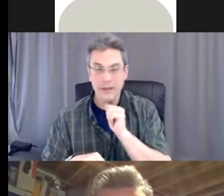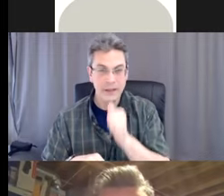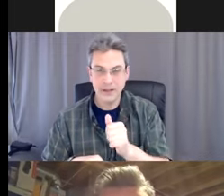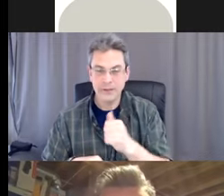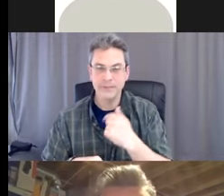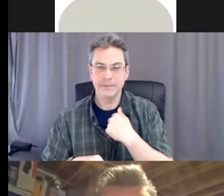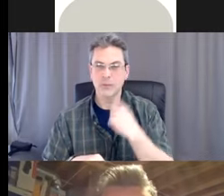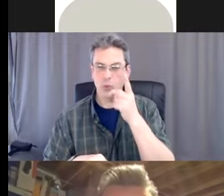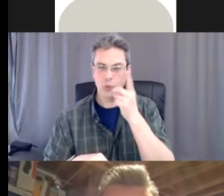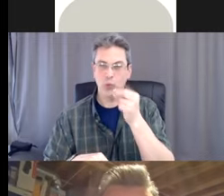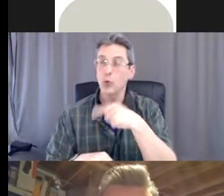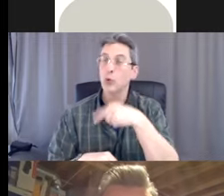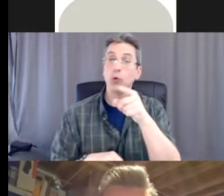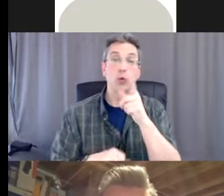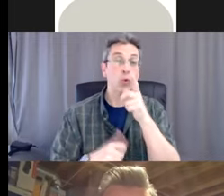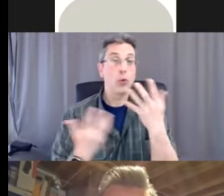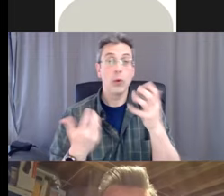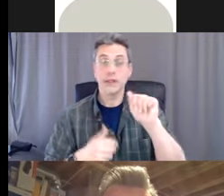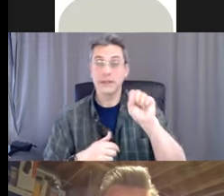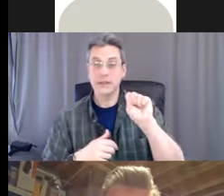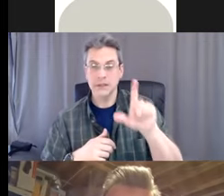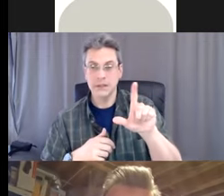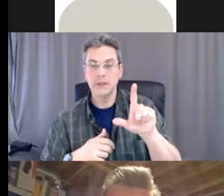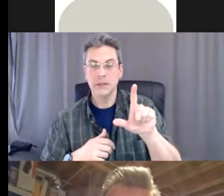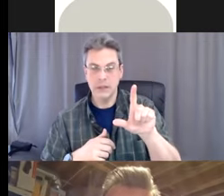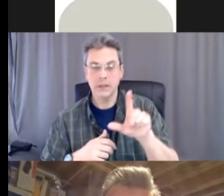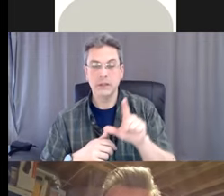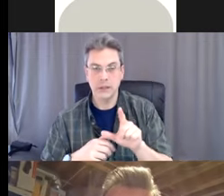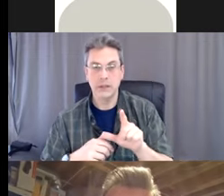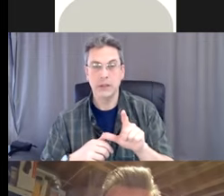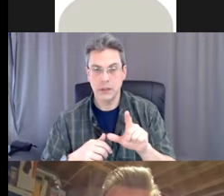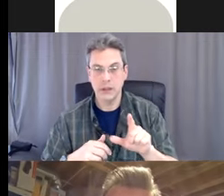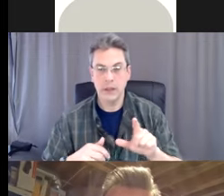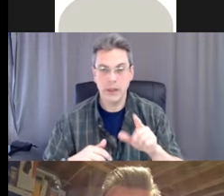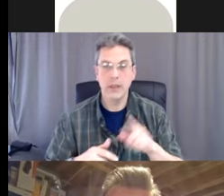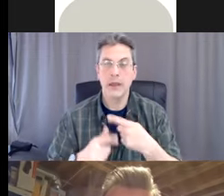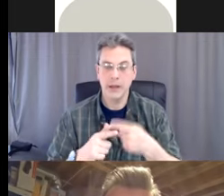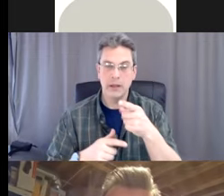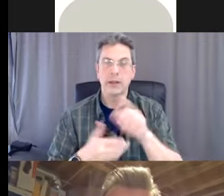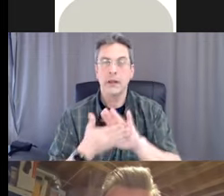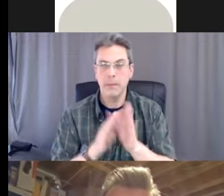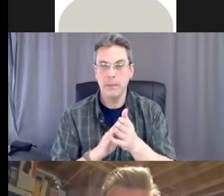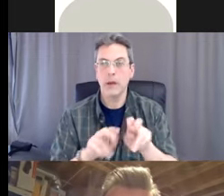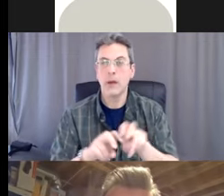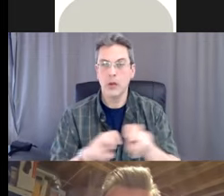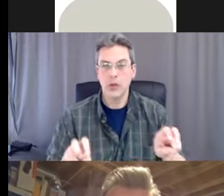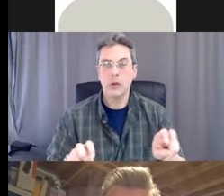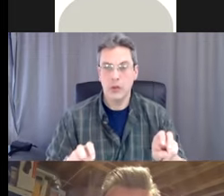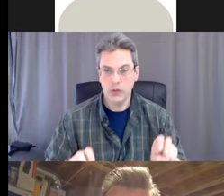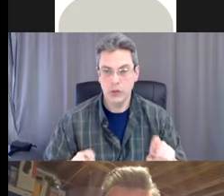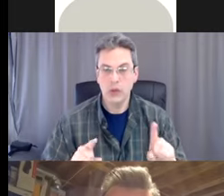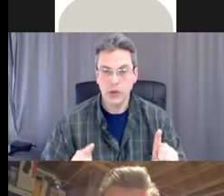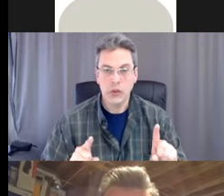promote anyone who needs ASL interpretation as a panelist, and then they'll be able to see, um,